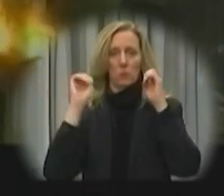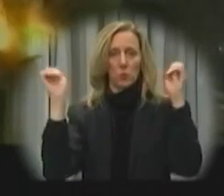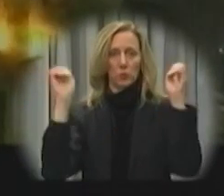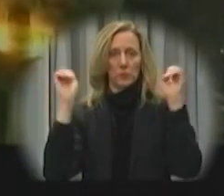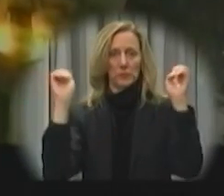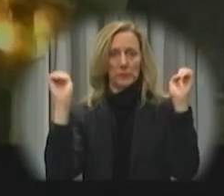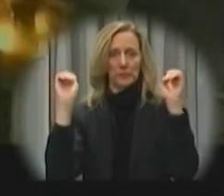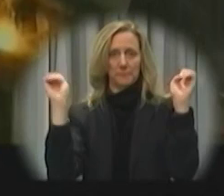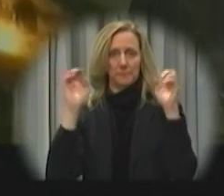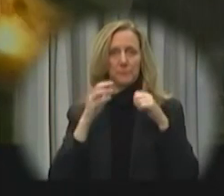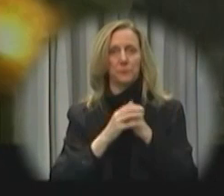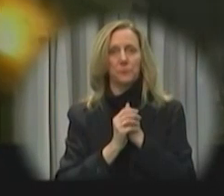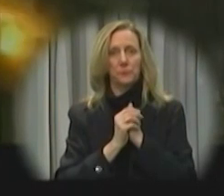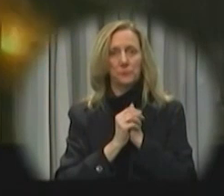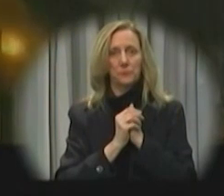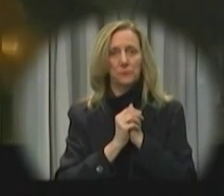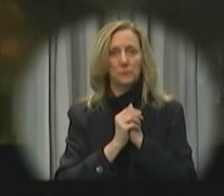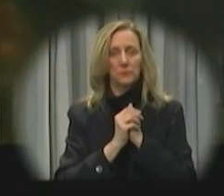of an emergency.